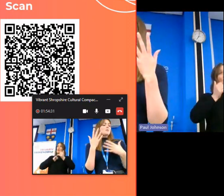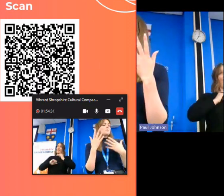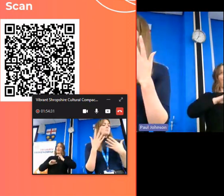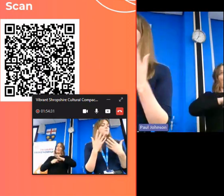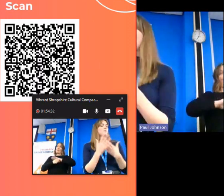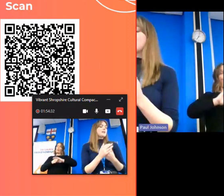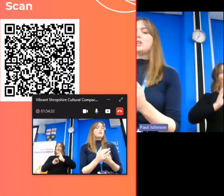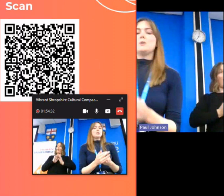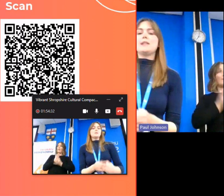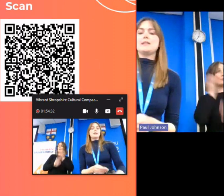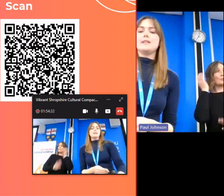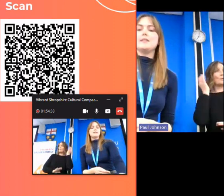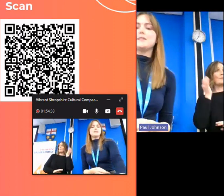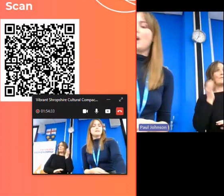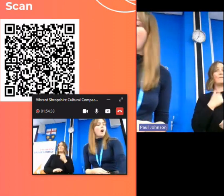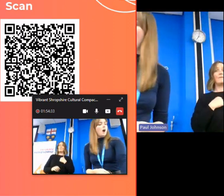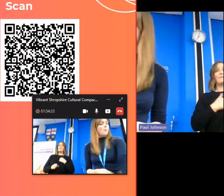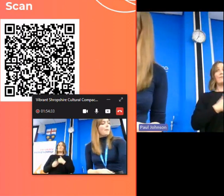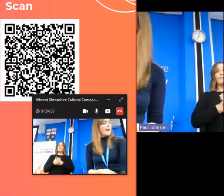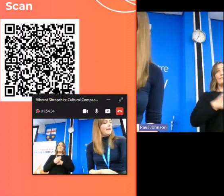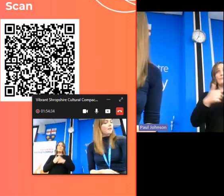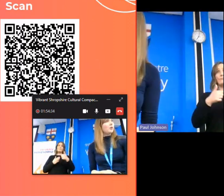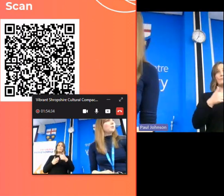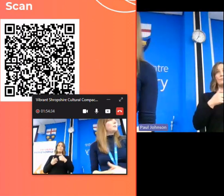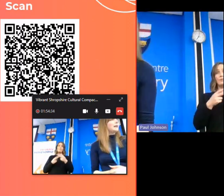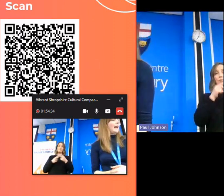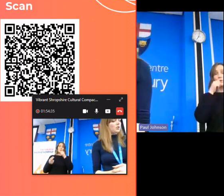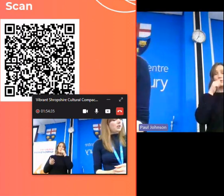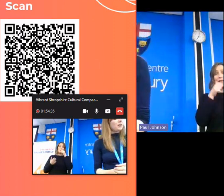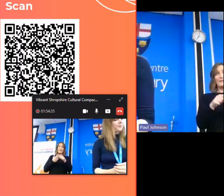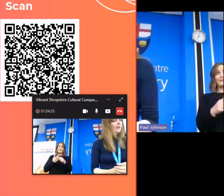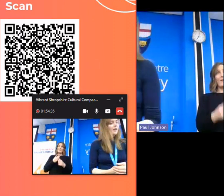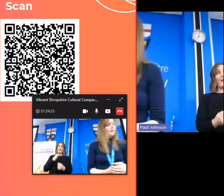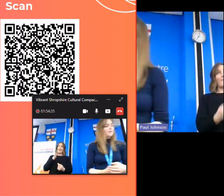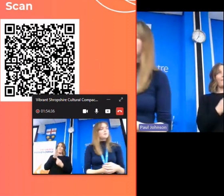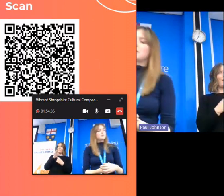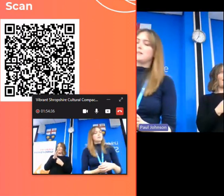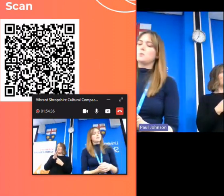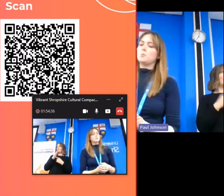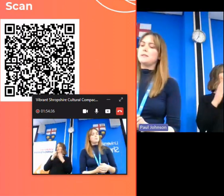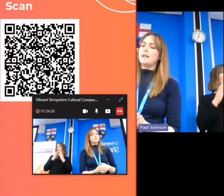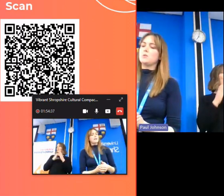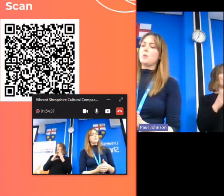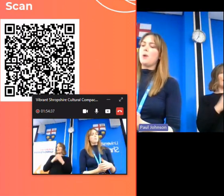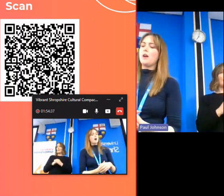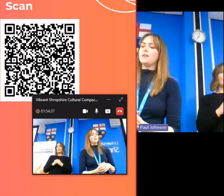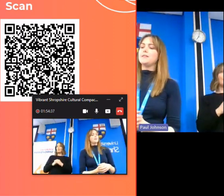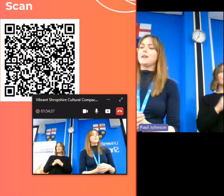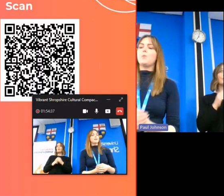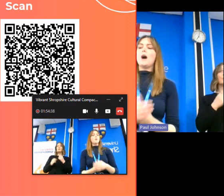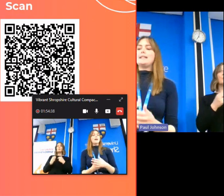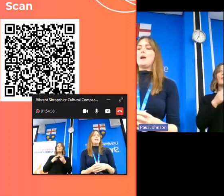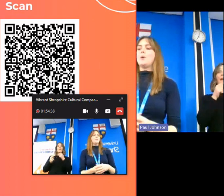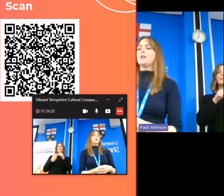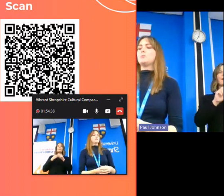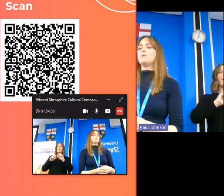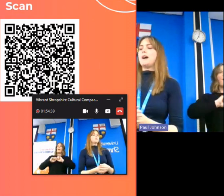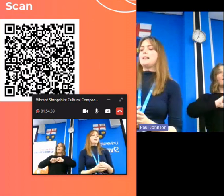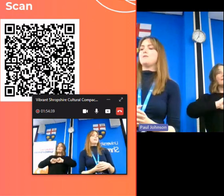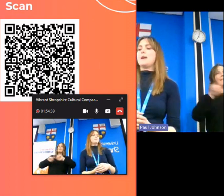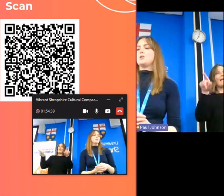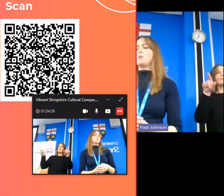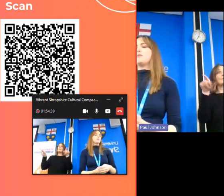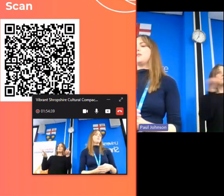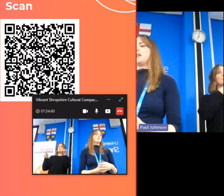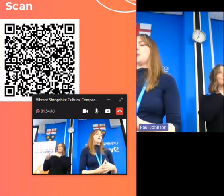so our regular newsletters are our main form of communication these newsletters will be sent to our partners and wider network